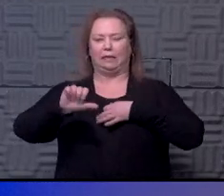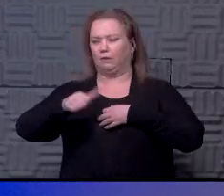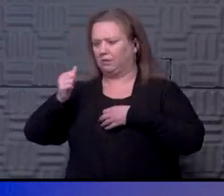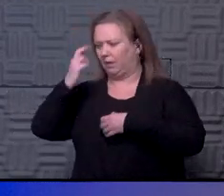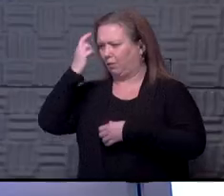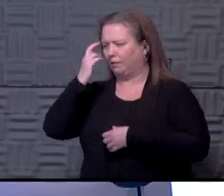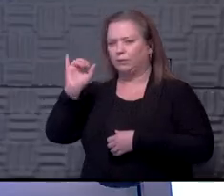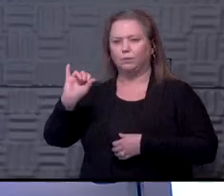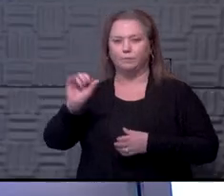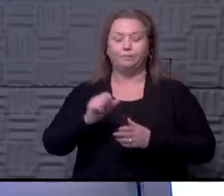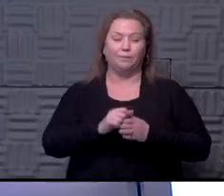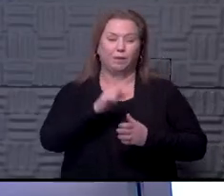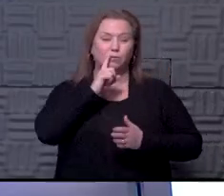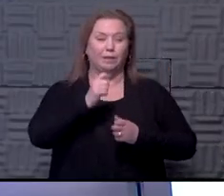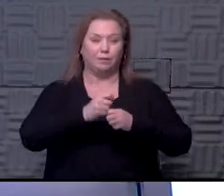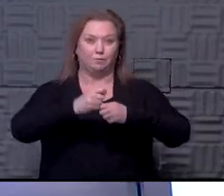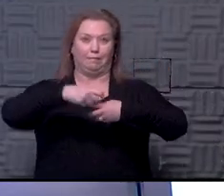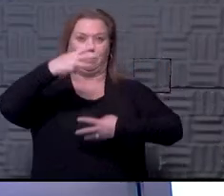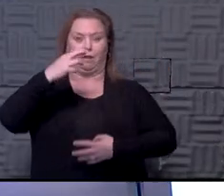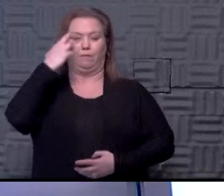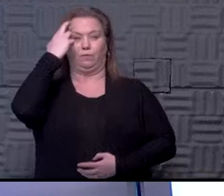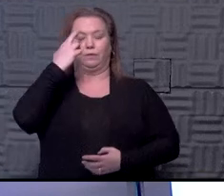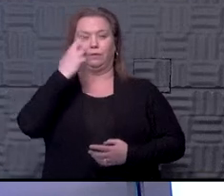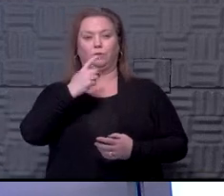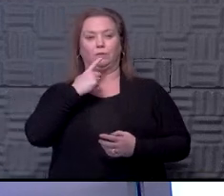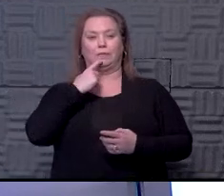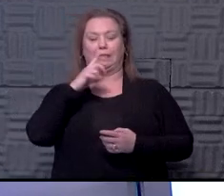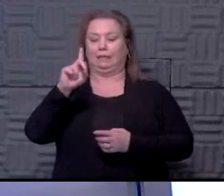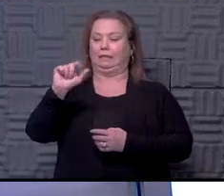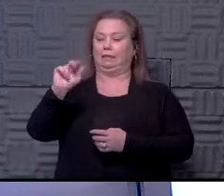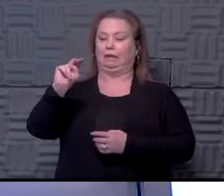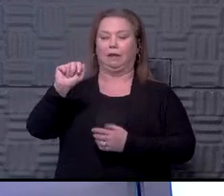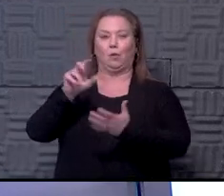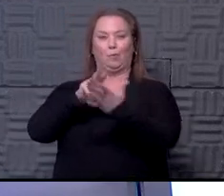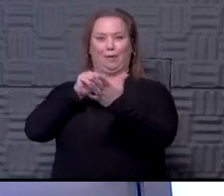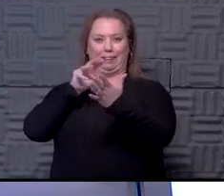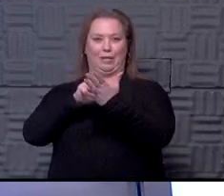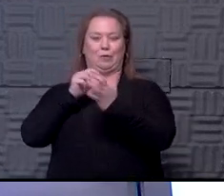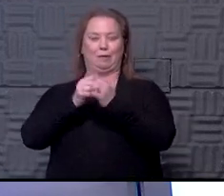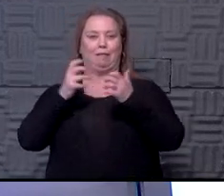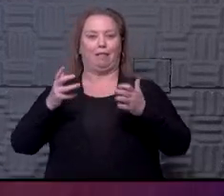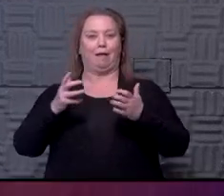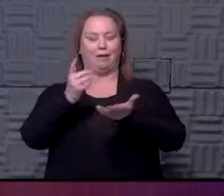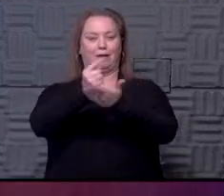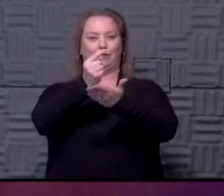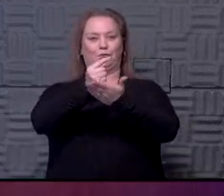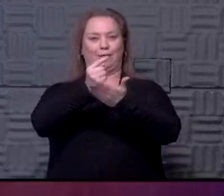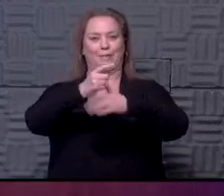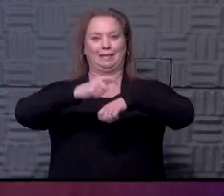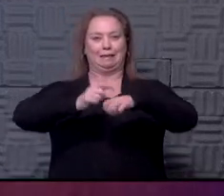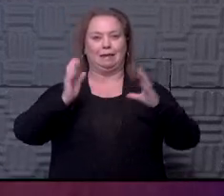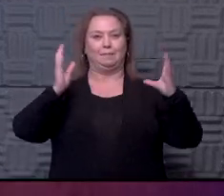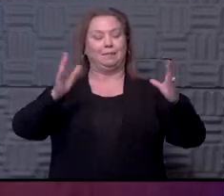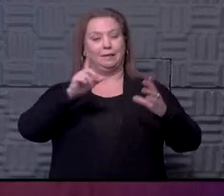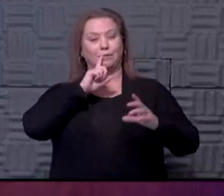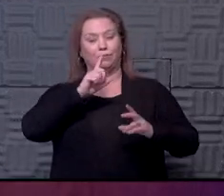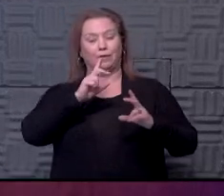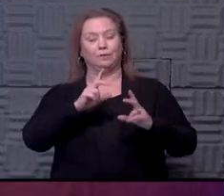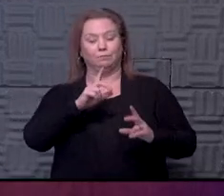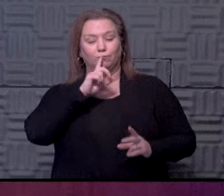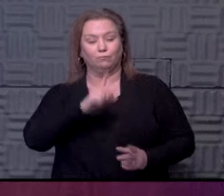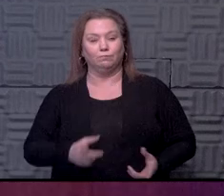Yeah, there are a lot of reasons, I think. But what you're saying, Dana, that we learned a lot in our treatment is very true.